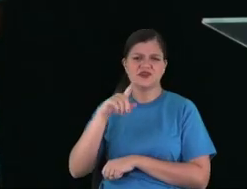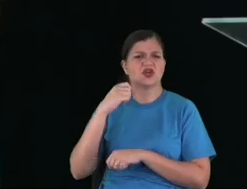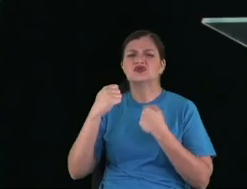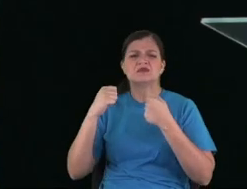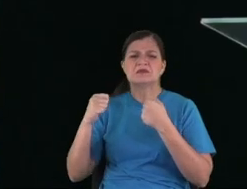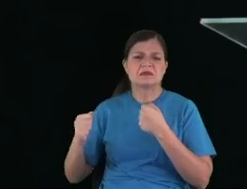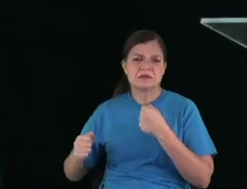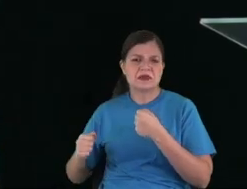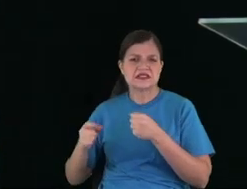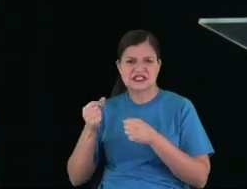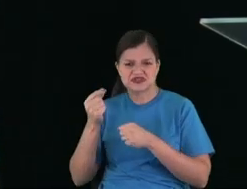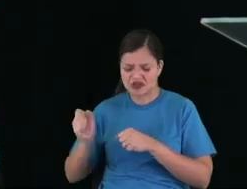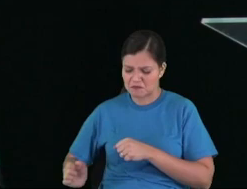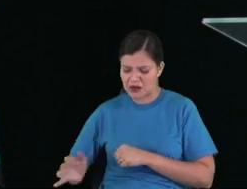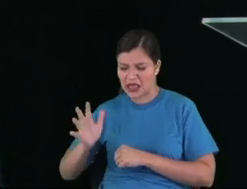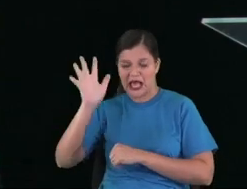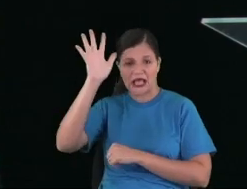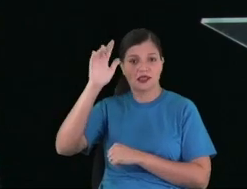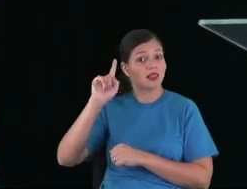money there.